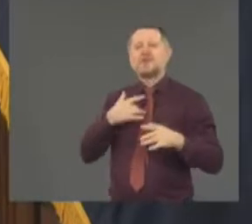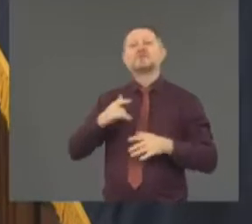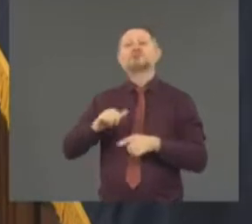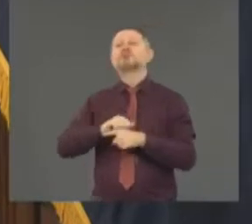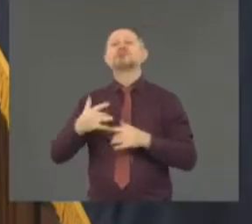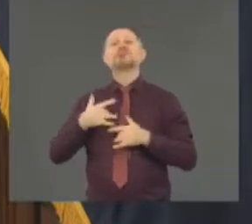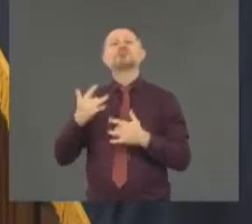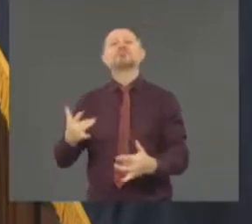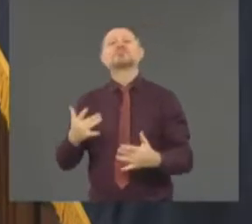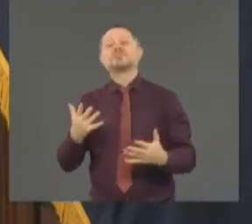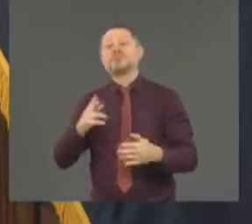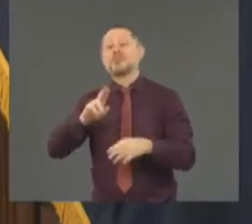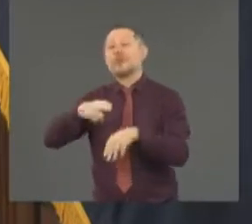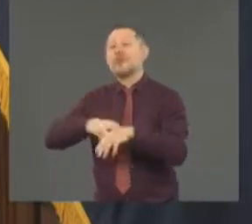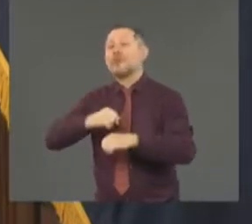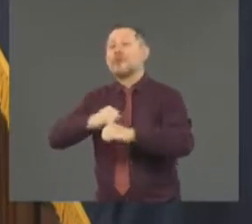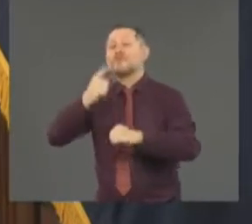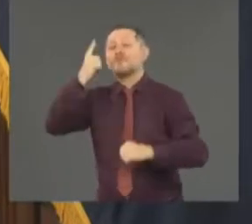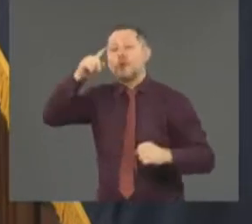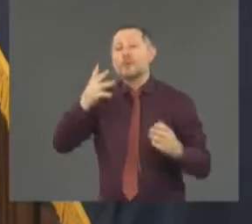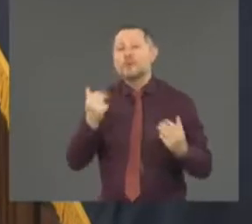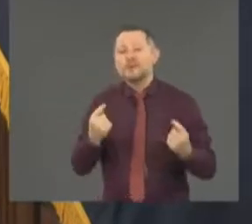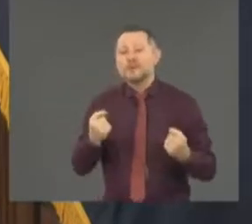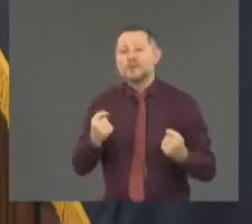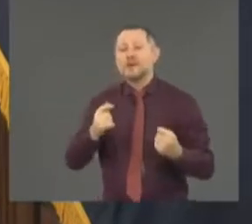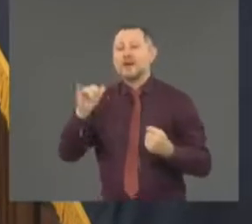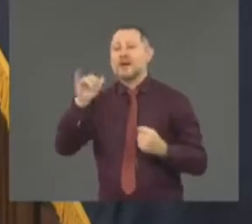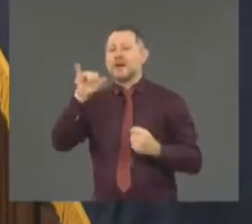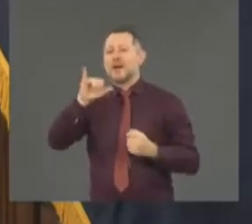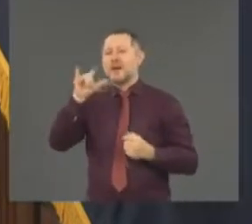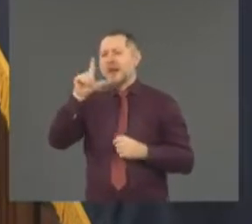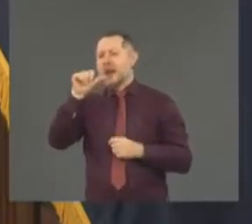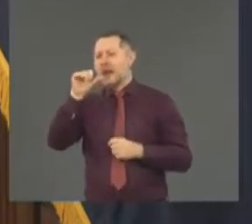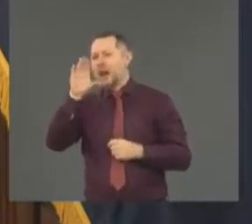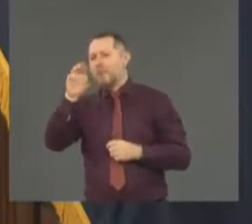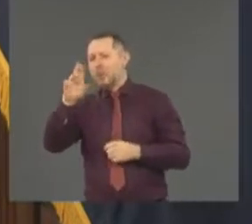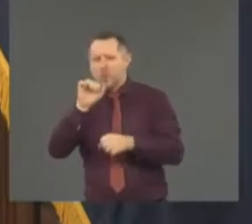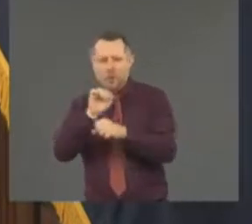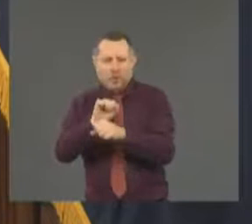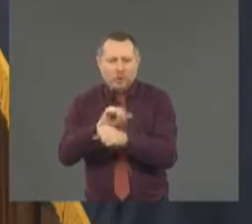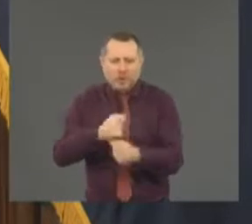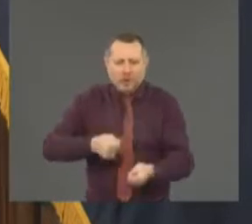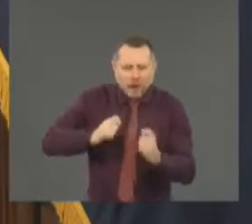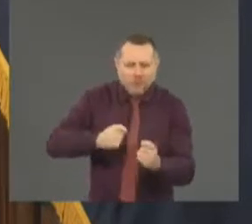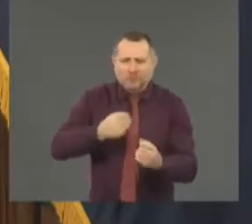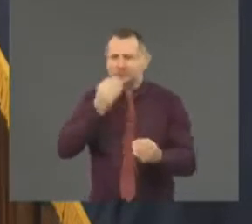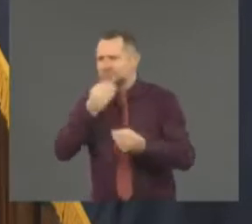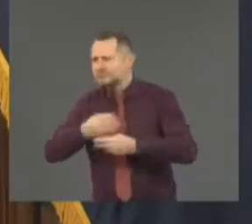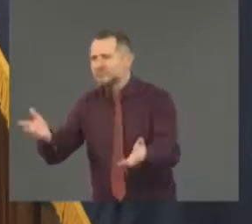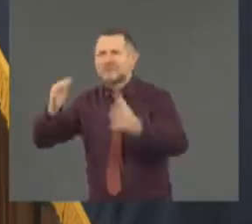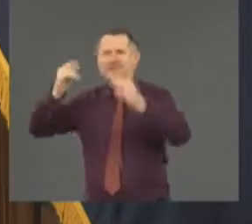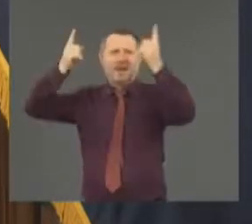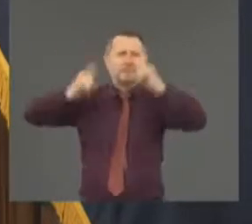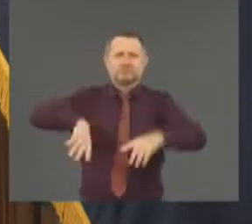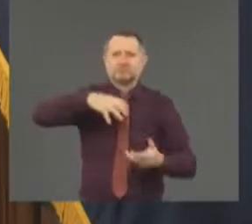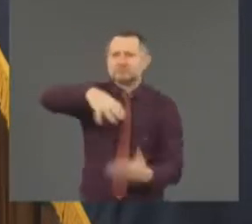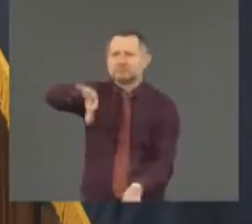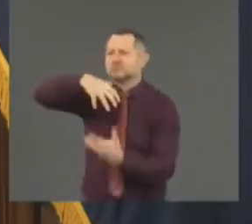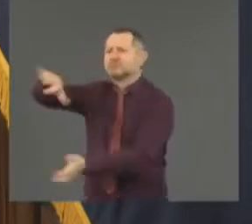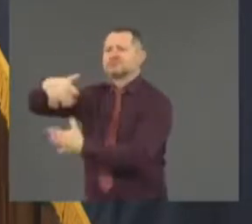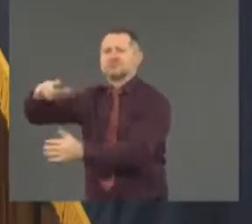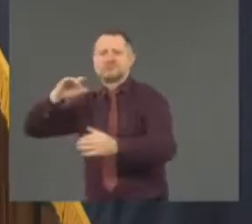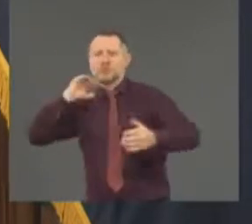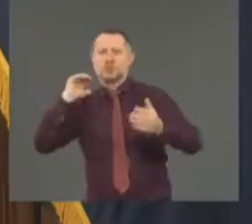labor related operations. Giving out food. Delivering food in New Rochelle